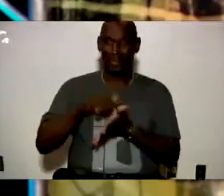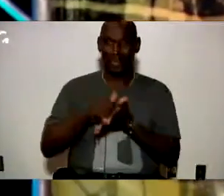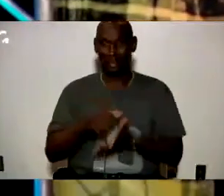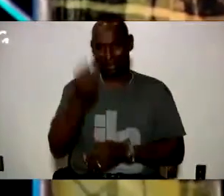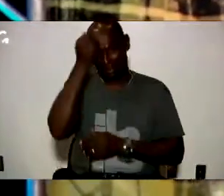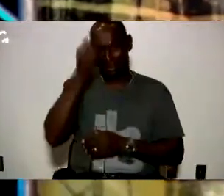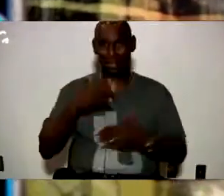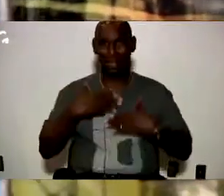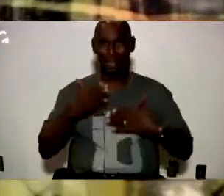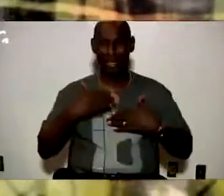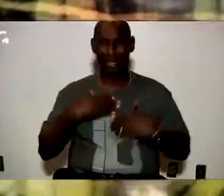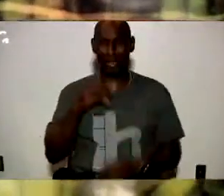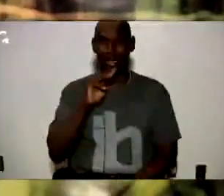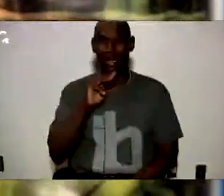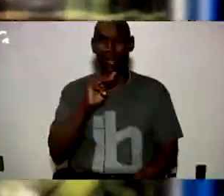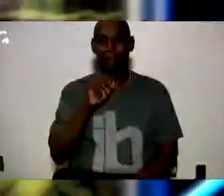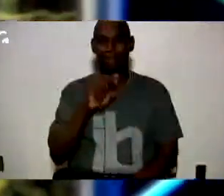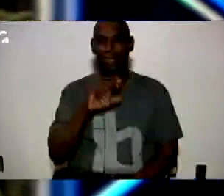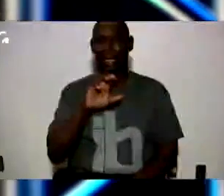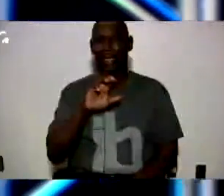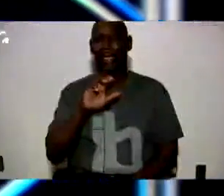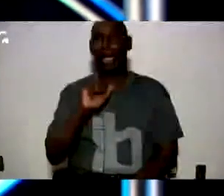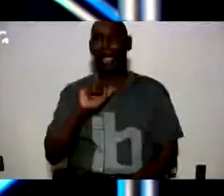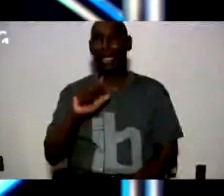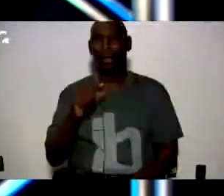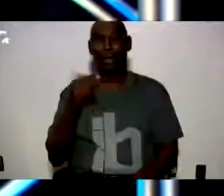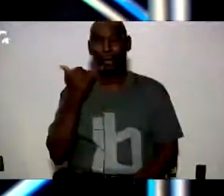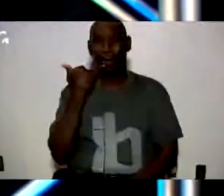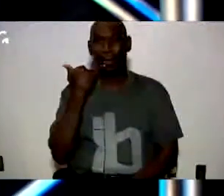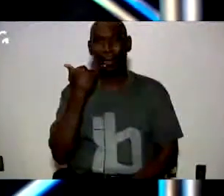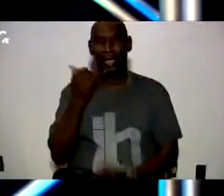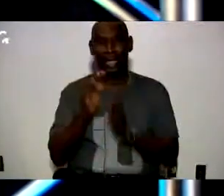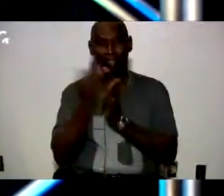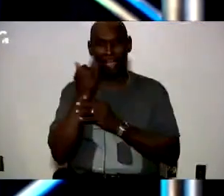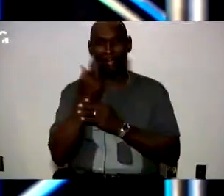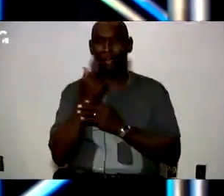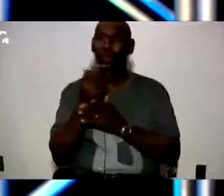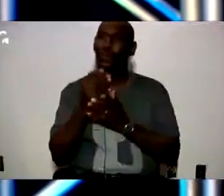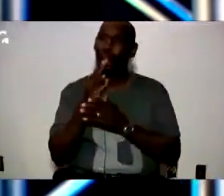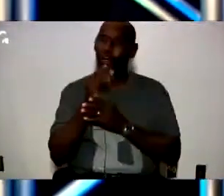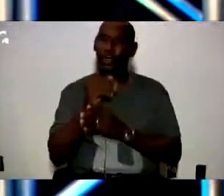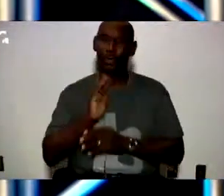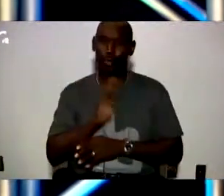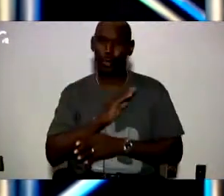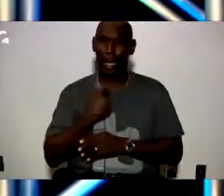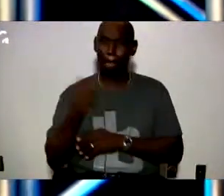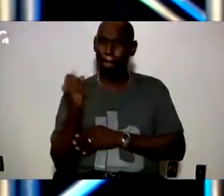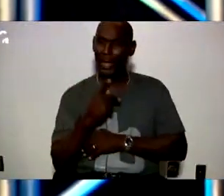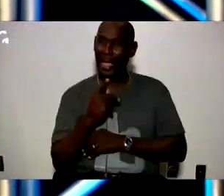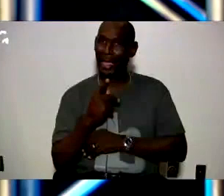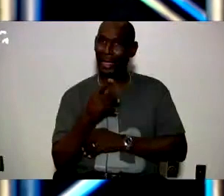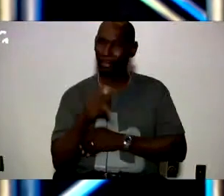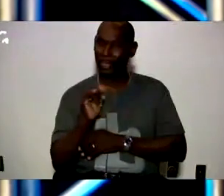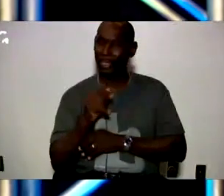And Mr. Cowan called me and asked me to come talk to the board. And now I'm back and I'm fat. I'm still fat, dumb, but I'm happier because I'm back with